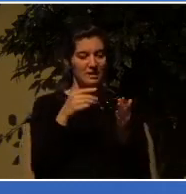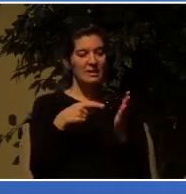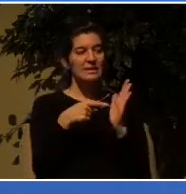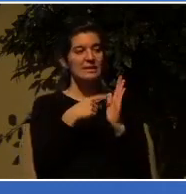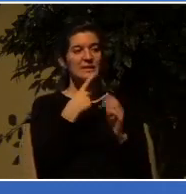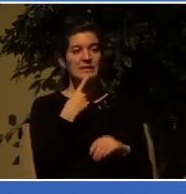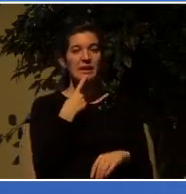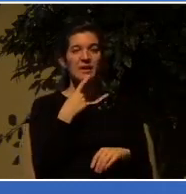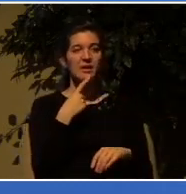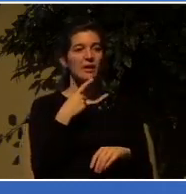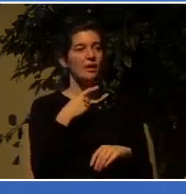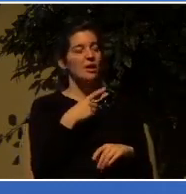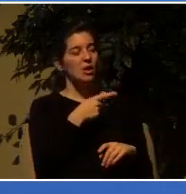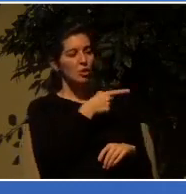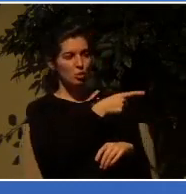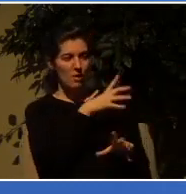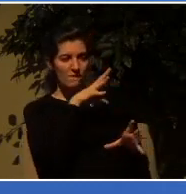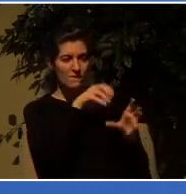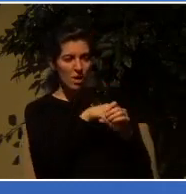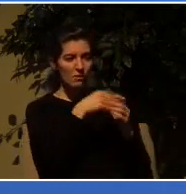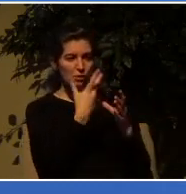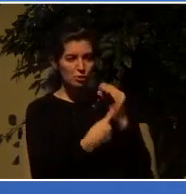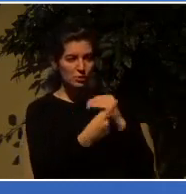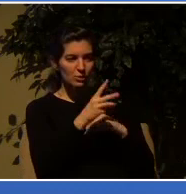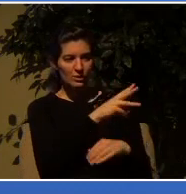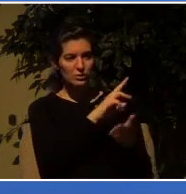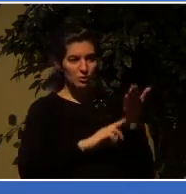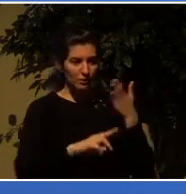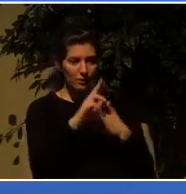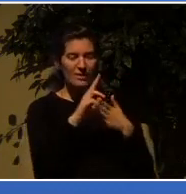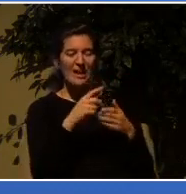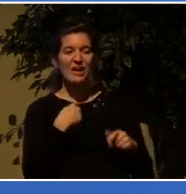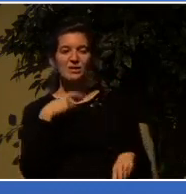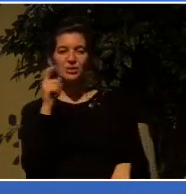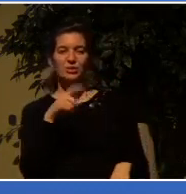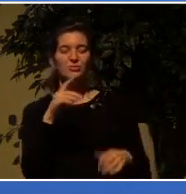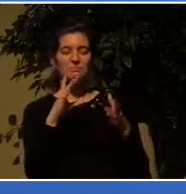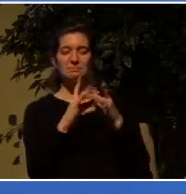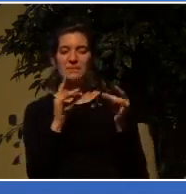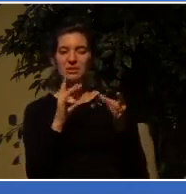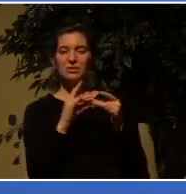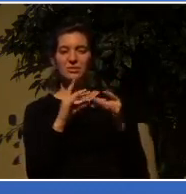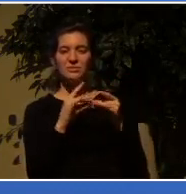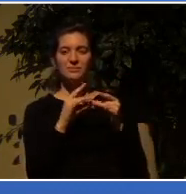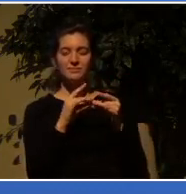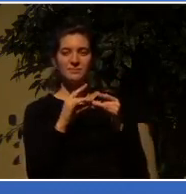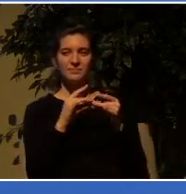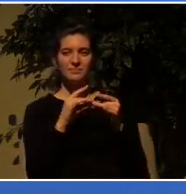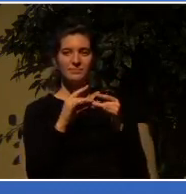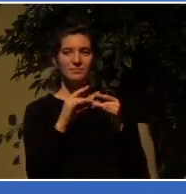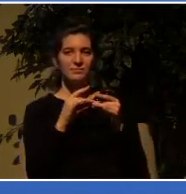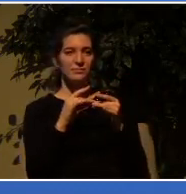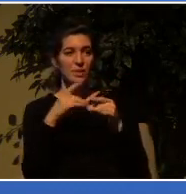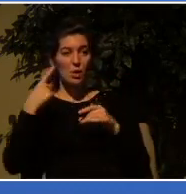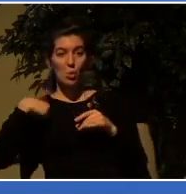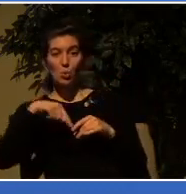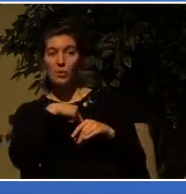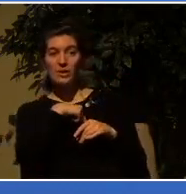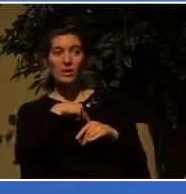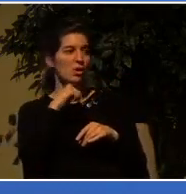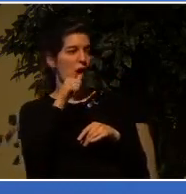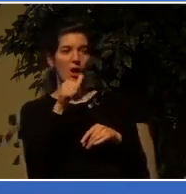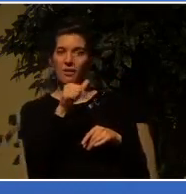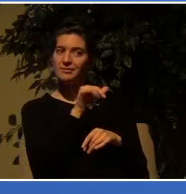were involved with Trinity Western University, I should mention that, unlike Trinity Western University, we embrace